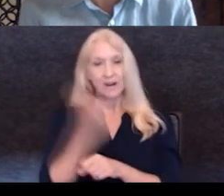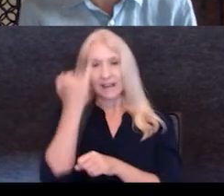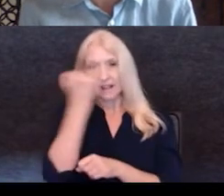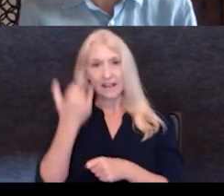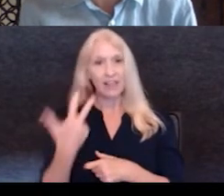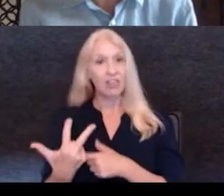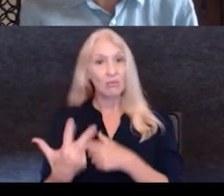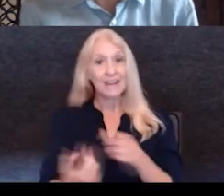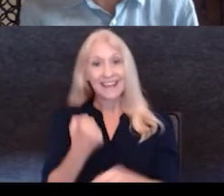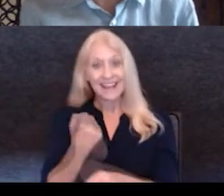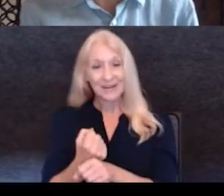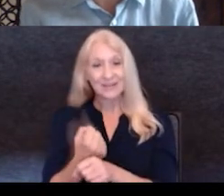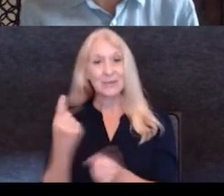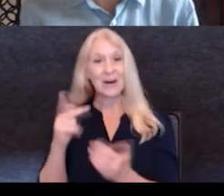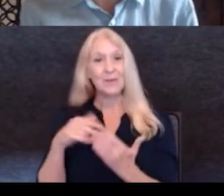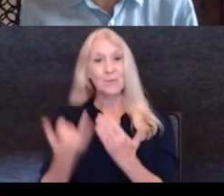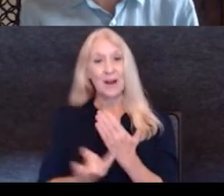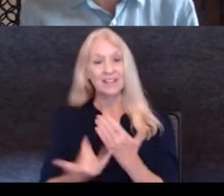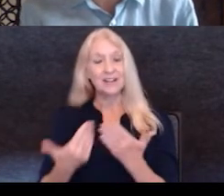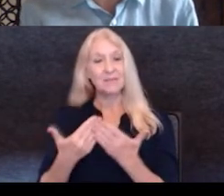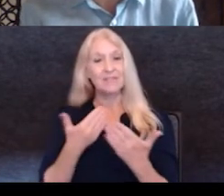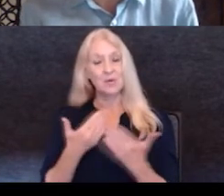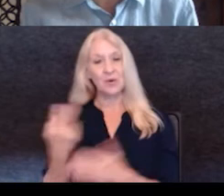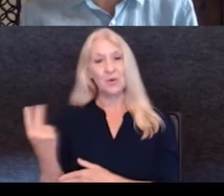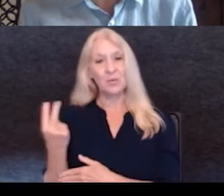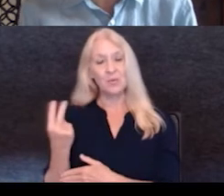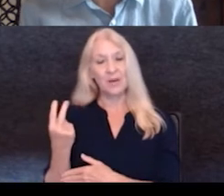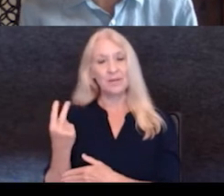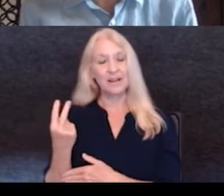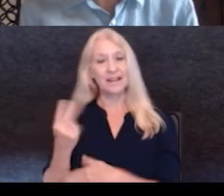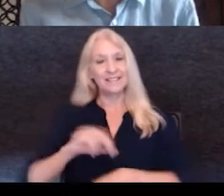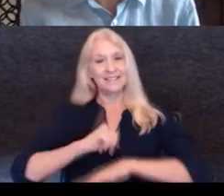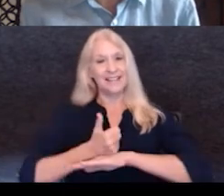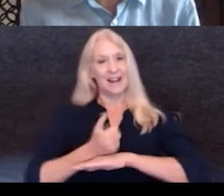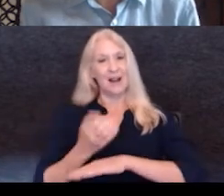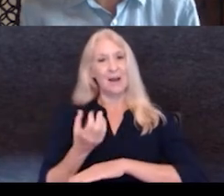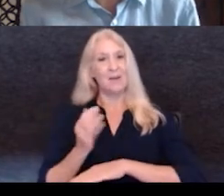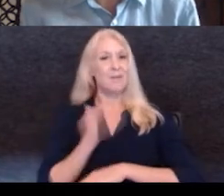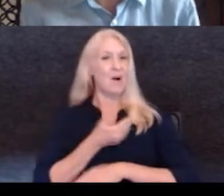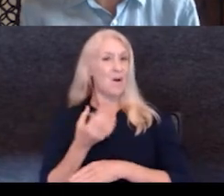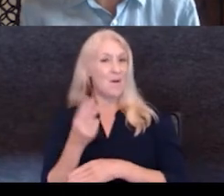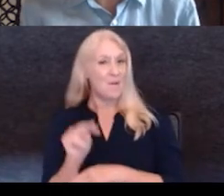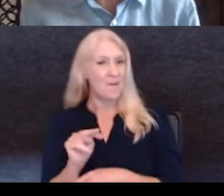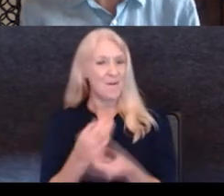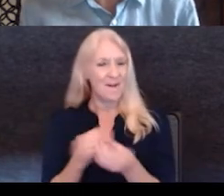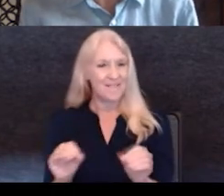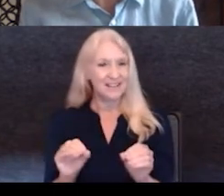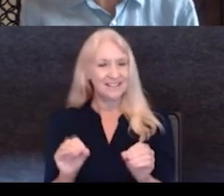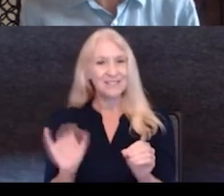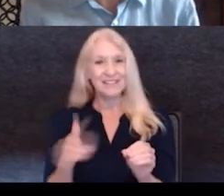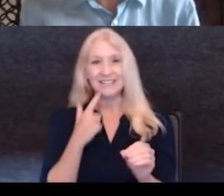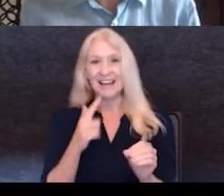project before we kind of opened our own office. Okay. Can we just say what a big deal that is, right?